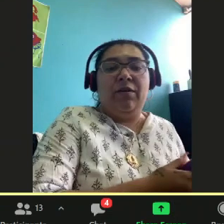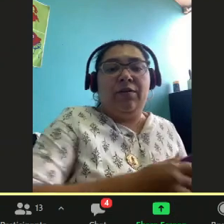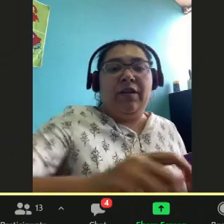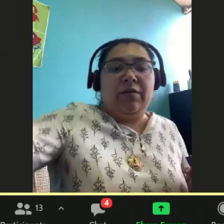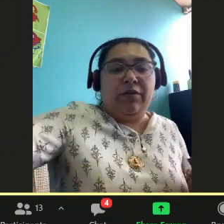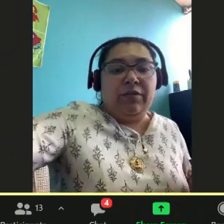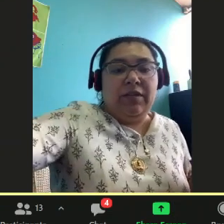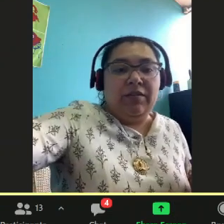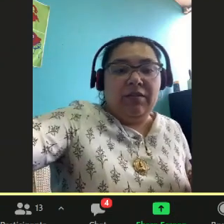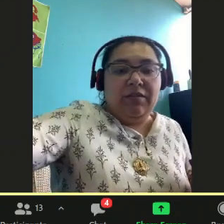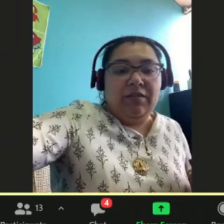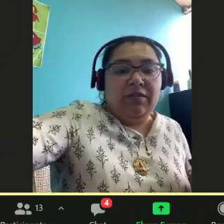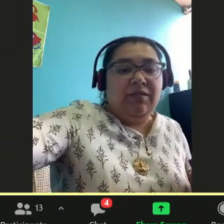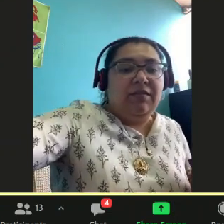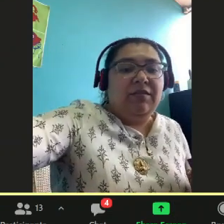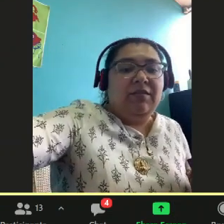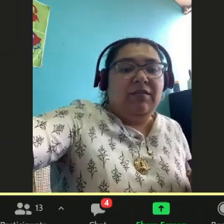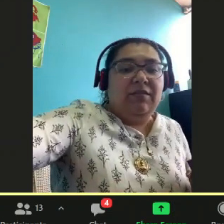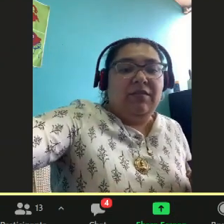Ms. Gloria.